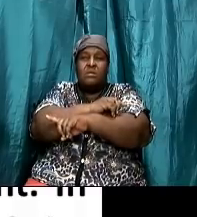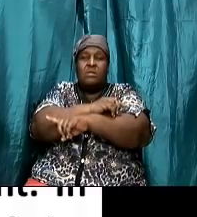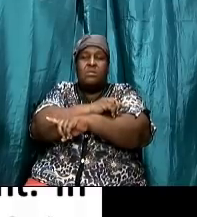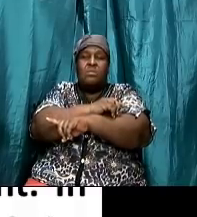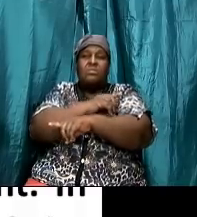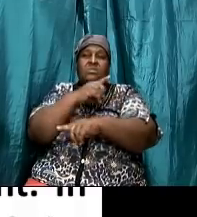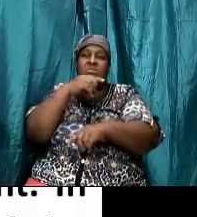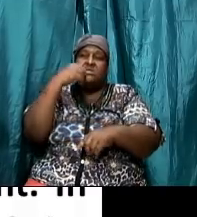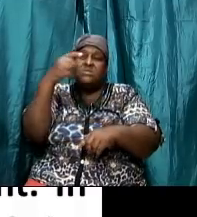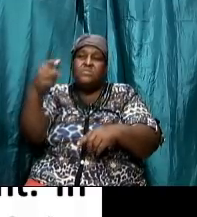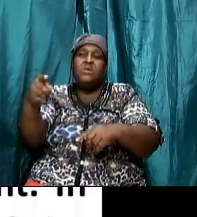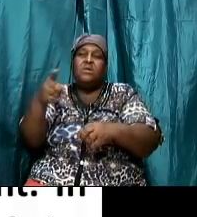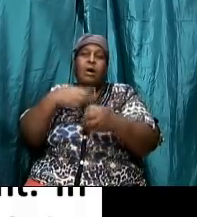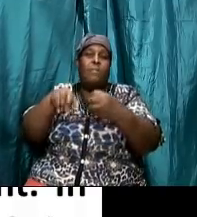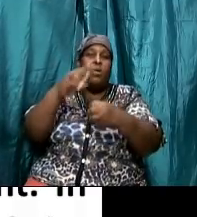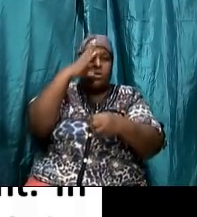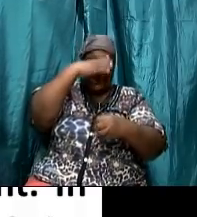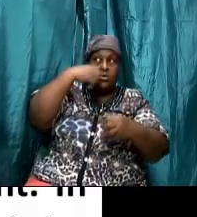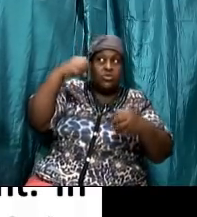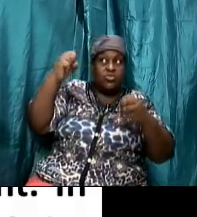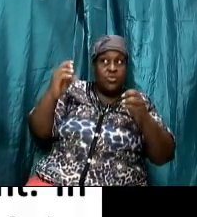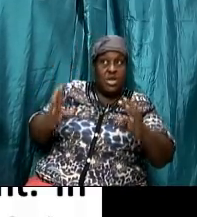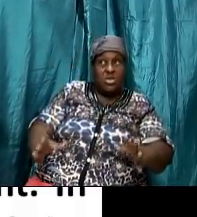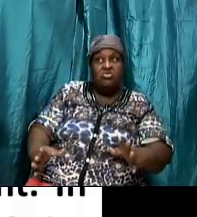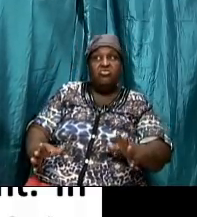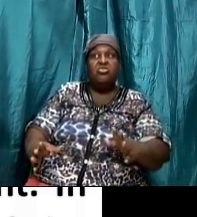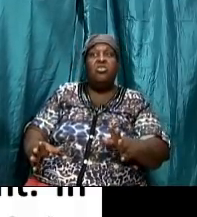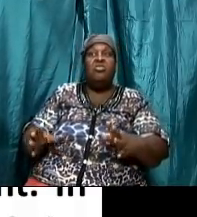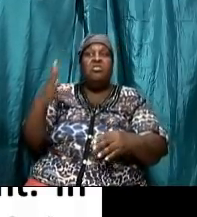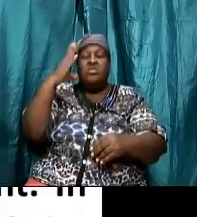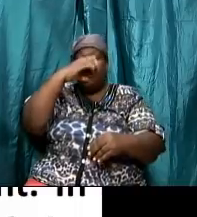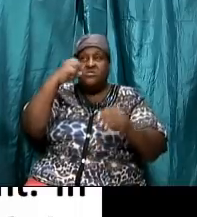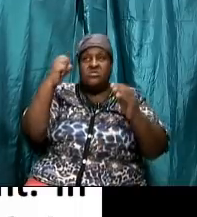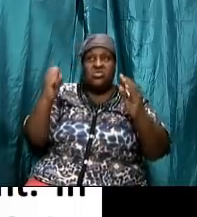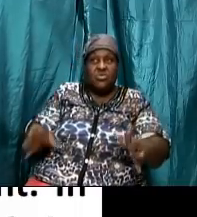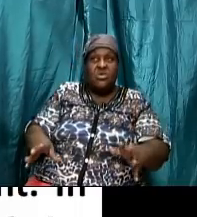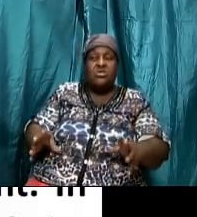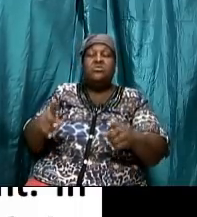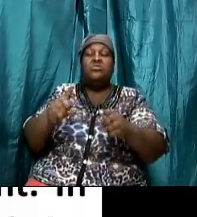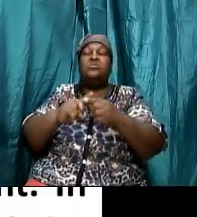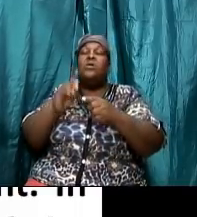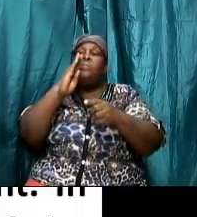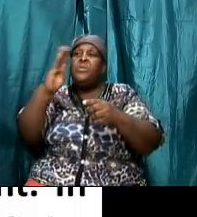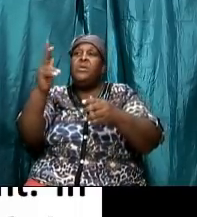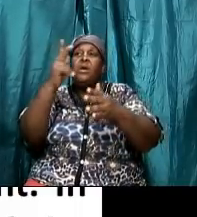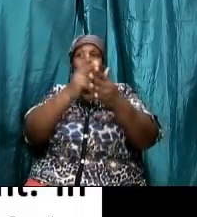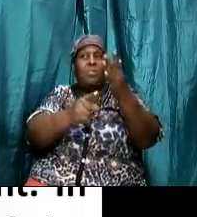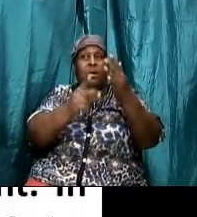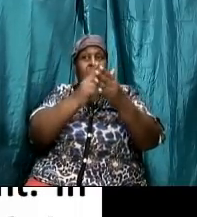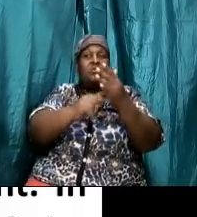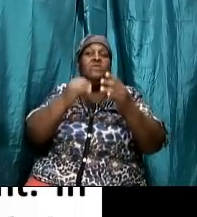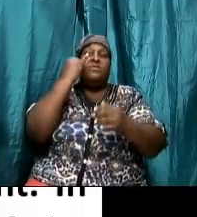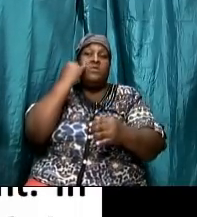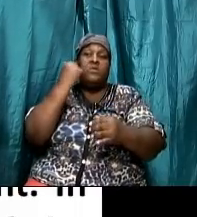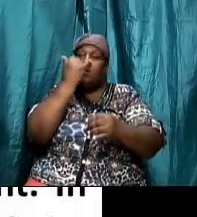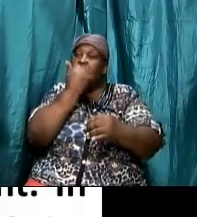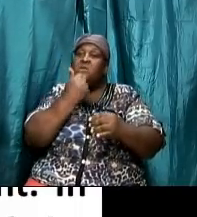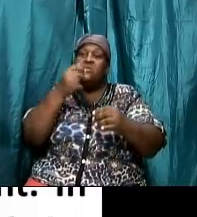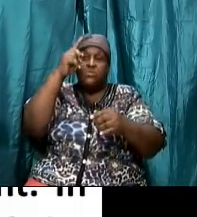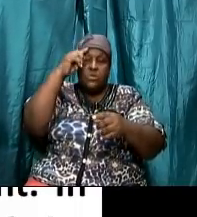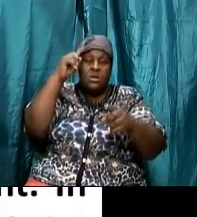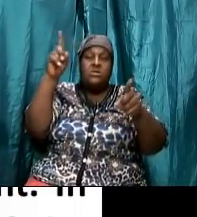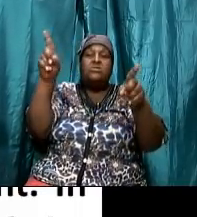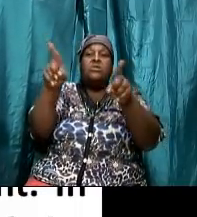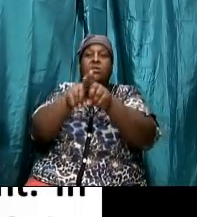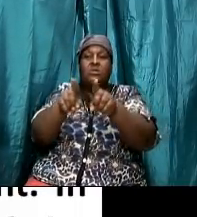themselves to the lord in other words strangers that became a part of the israeli covenant uh were required to keep the sabbath